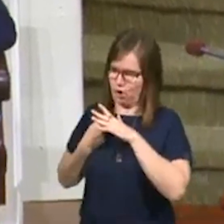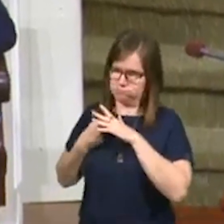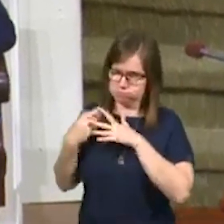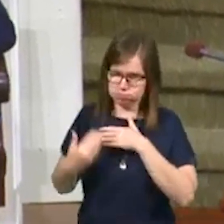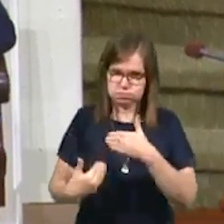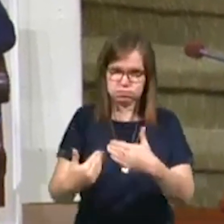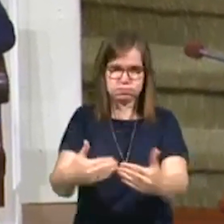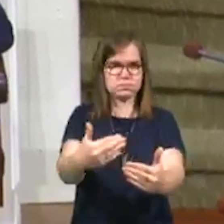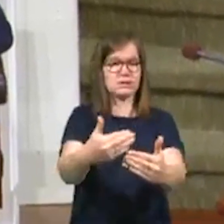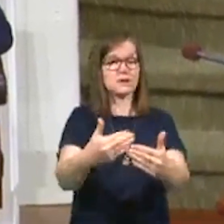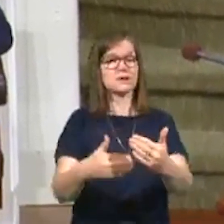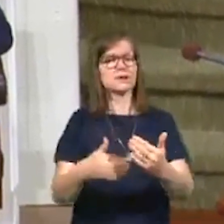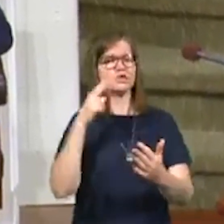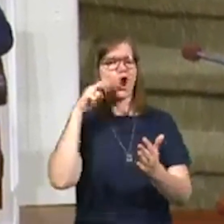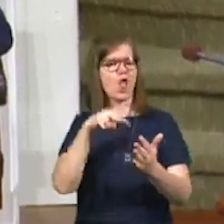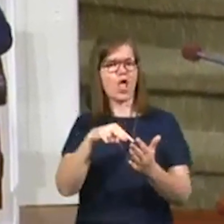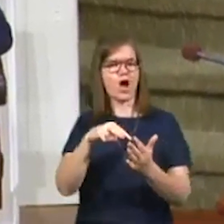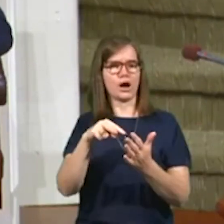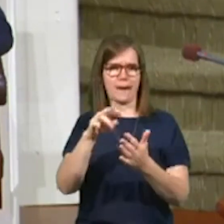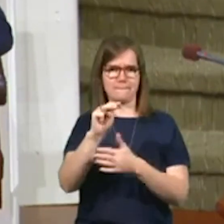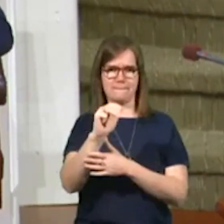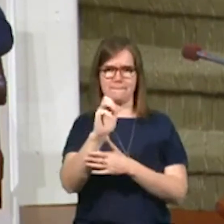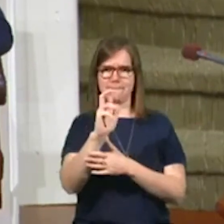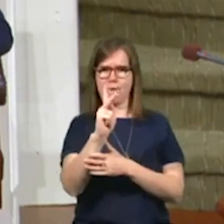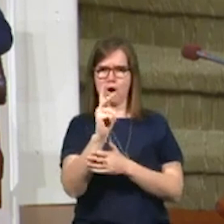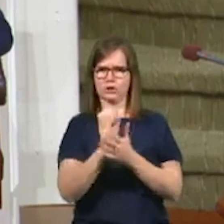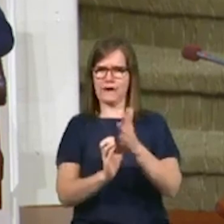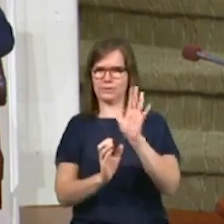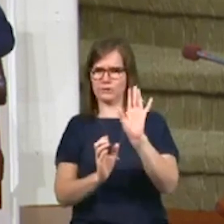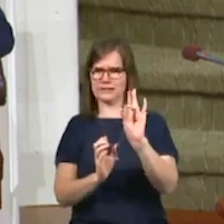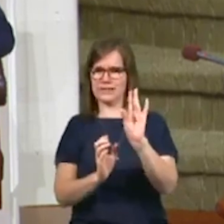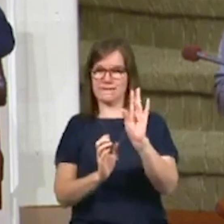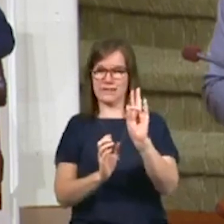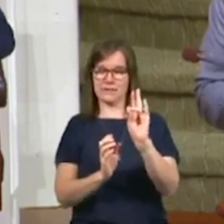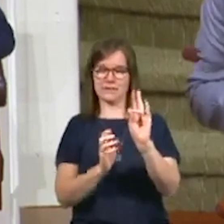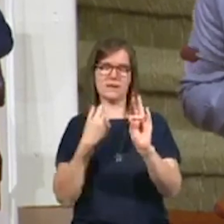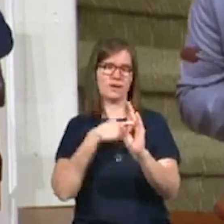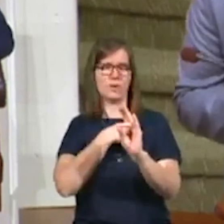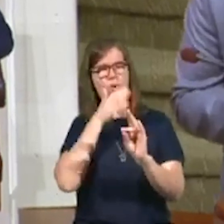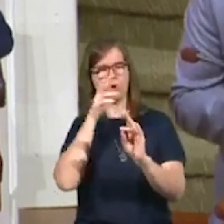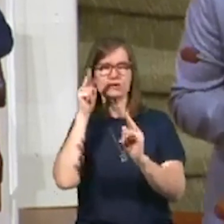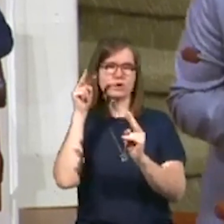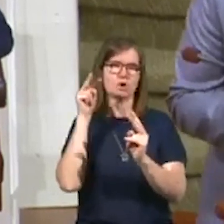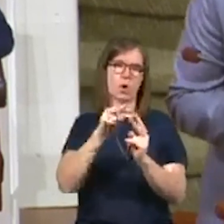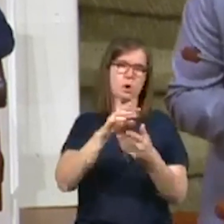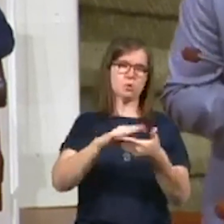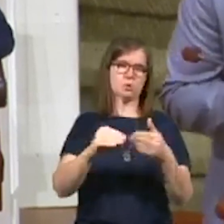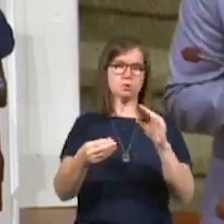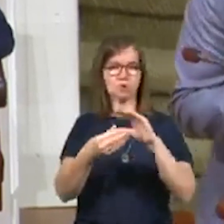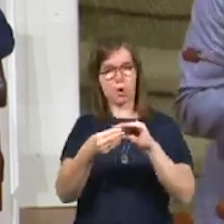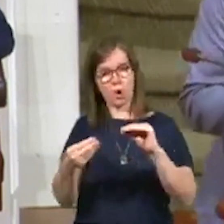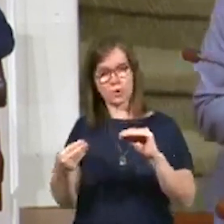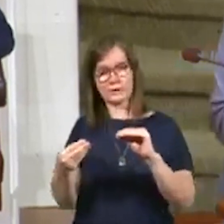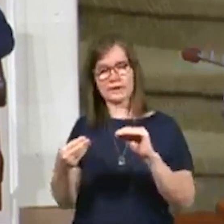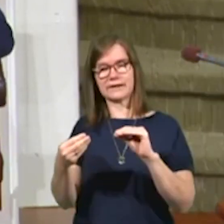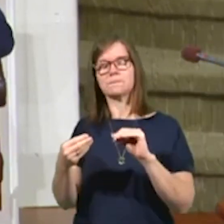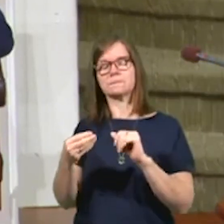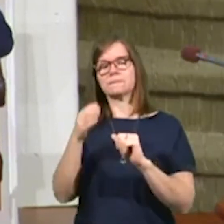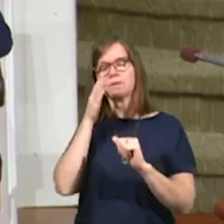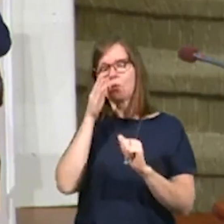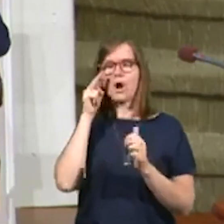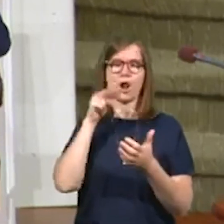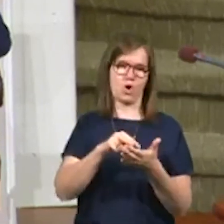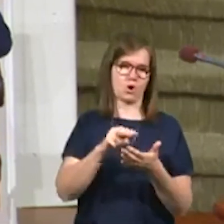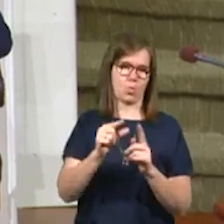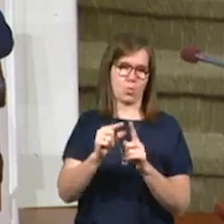So let's look at these two words in Mark chapter number seven. We're just going to kind of look at this story. We'll get to the words in a